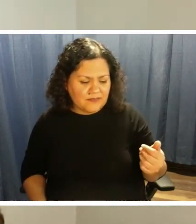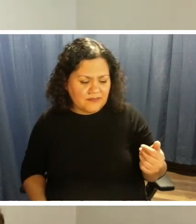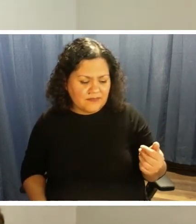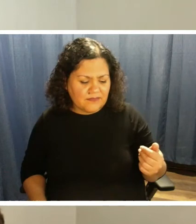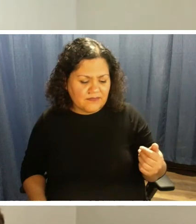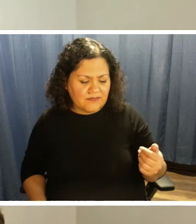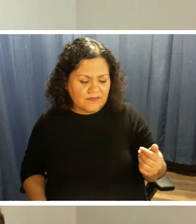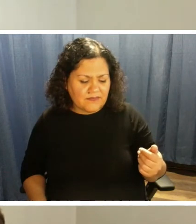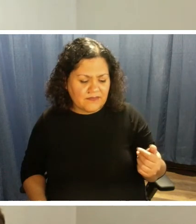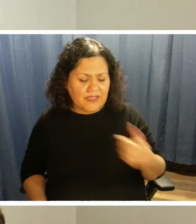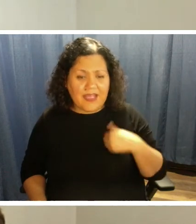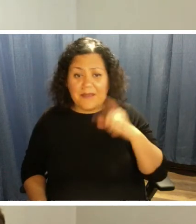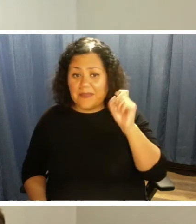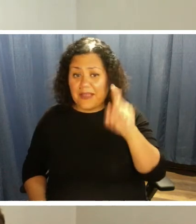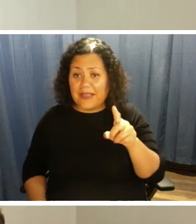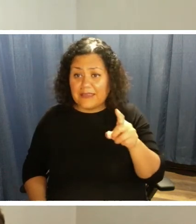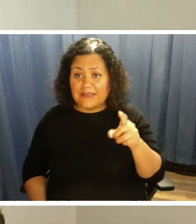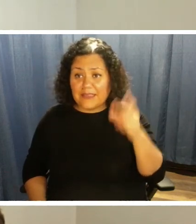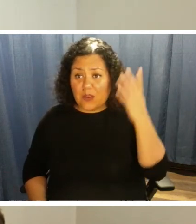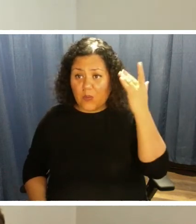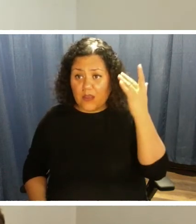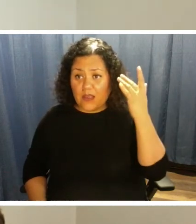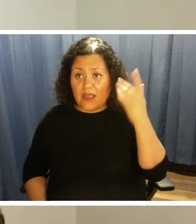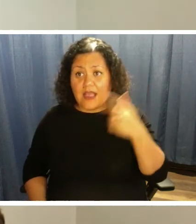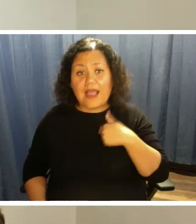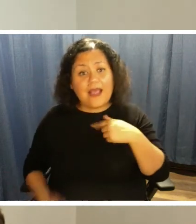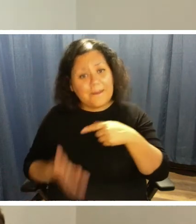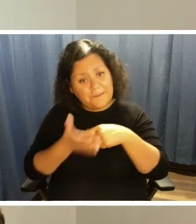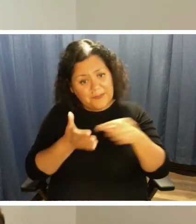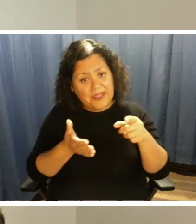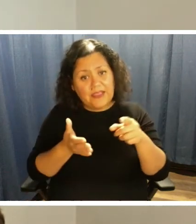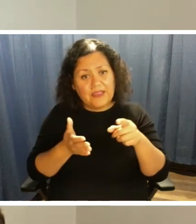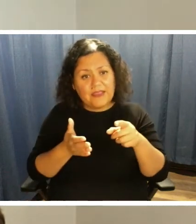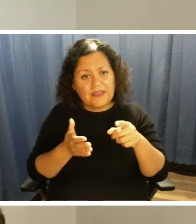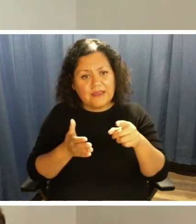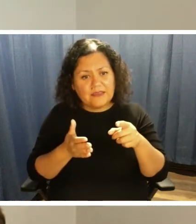I'm asking that question because I paid a few times.